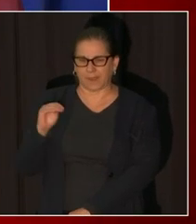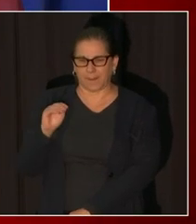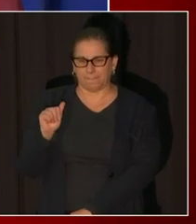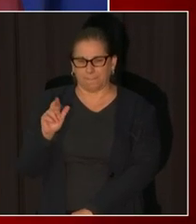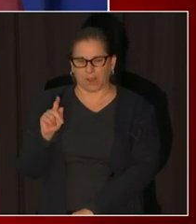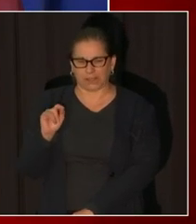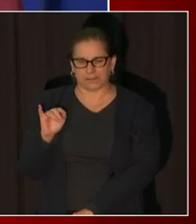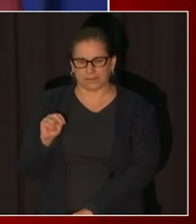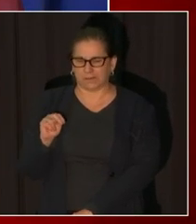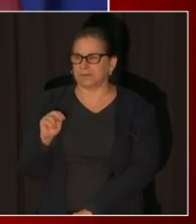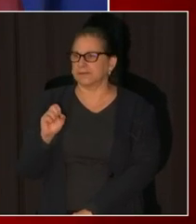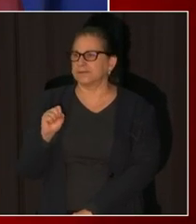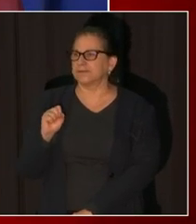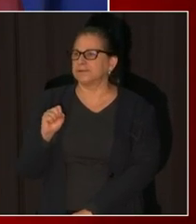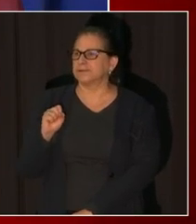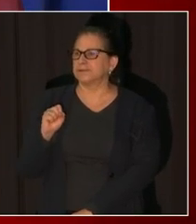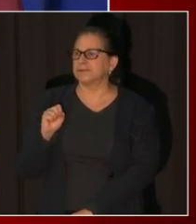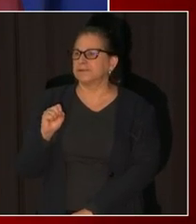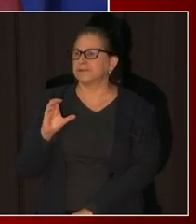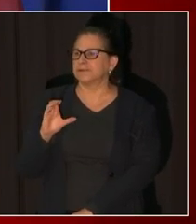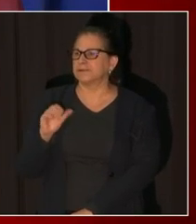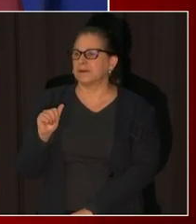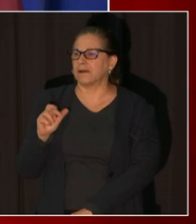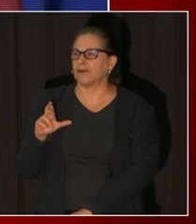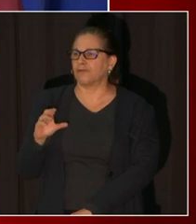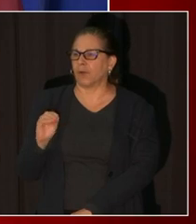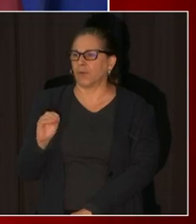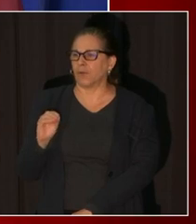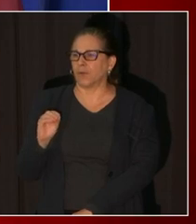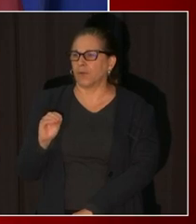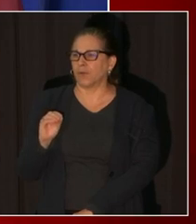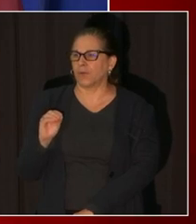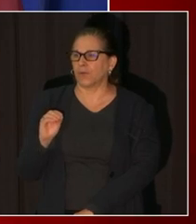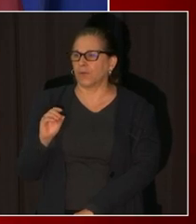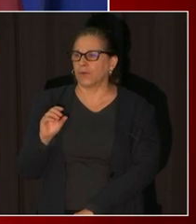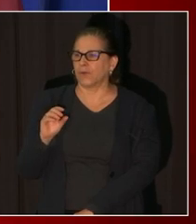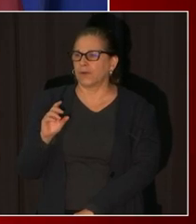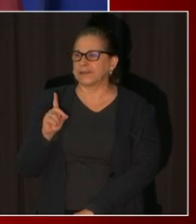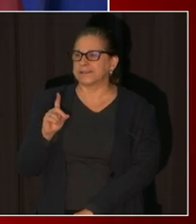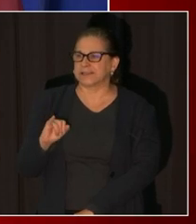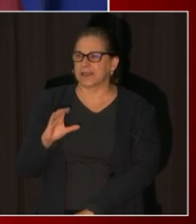hello mayor bowser it's martin de caro at bloomberg how are you i'm great thank you